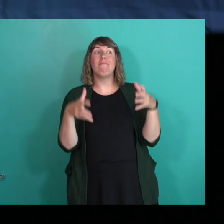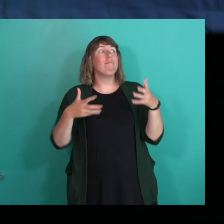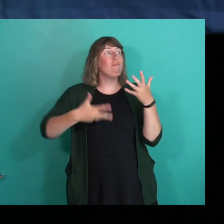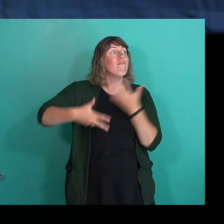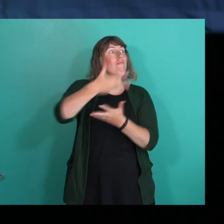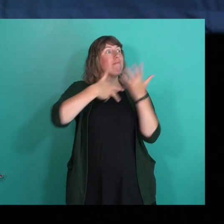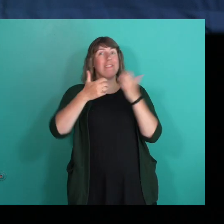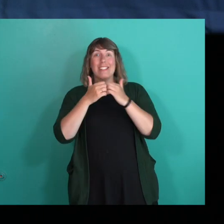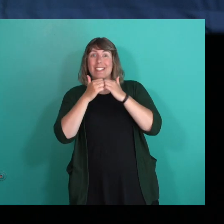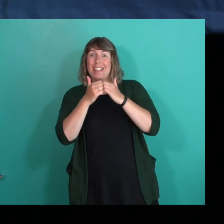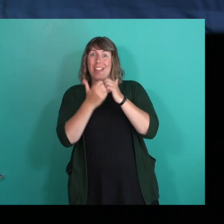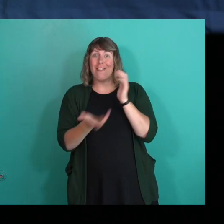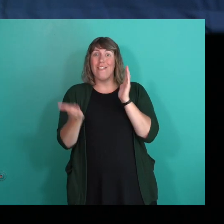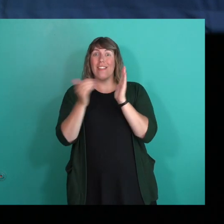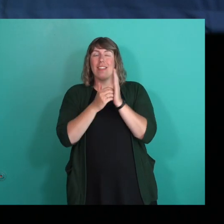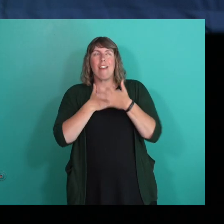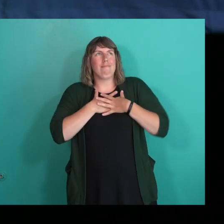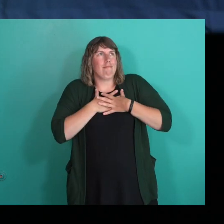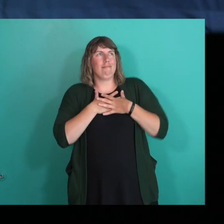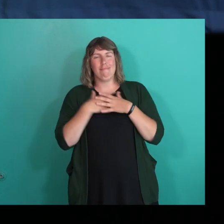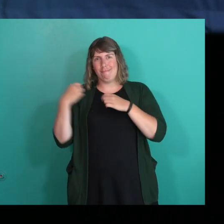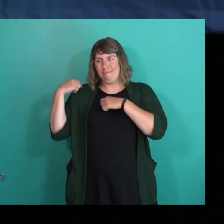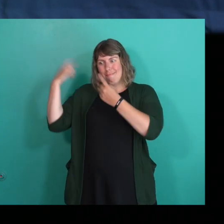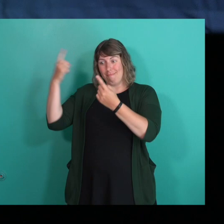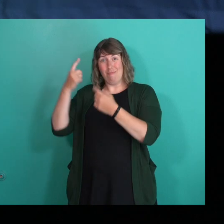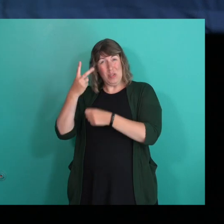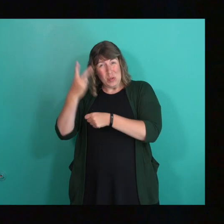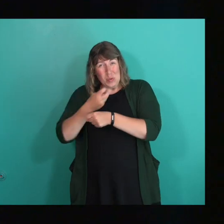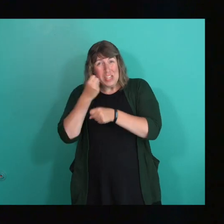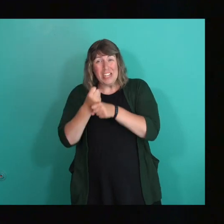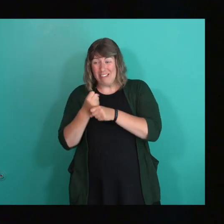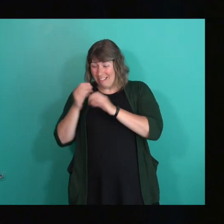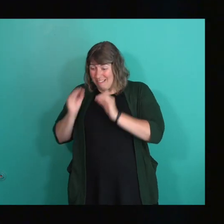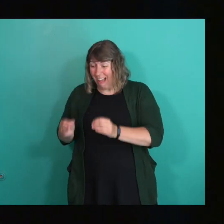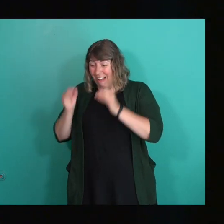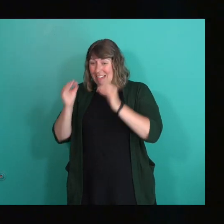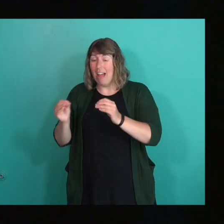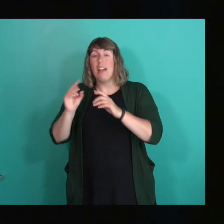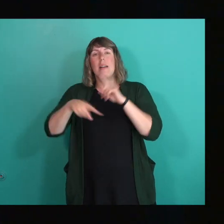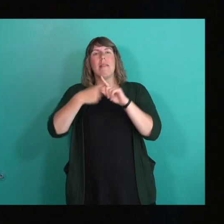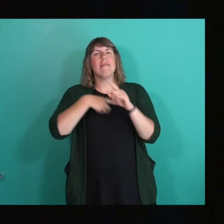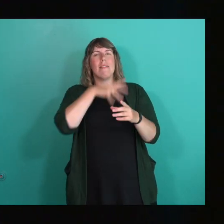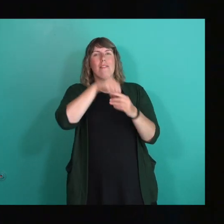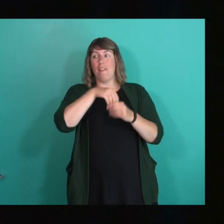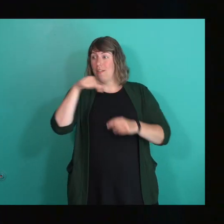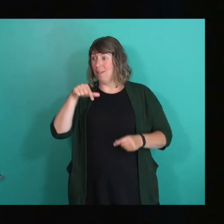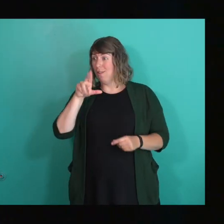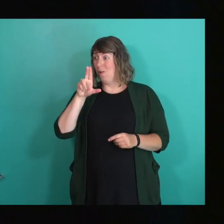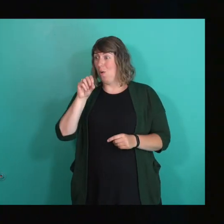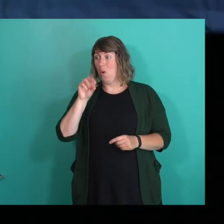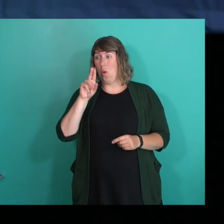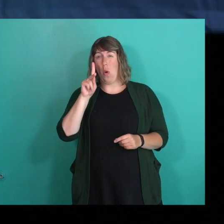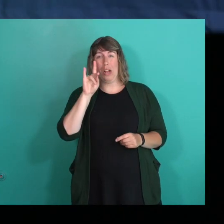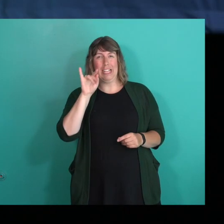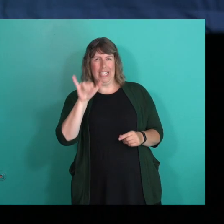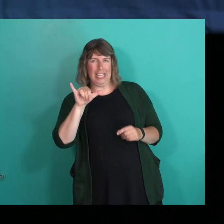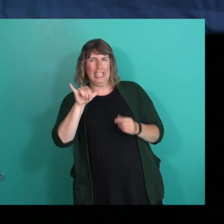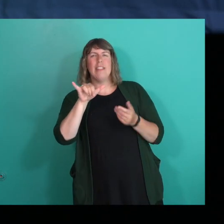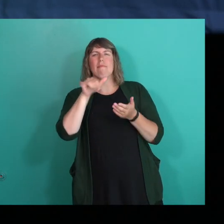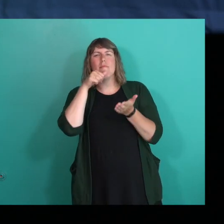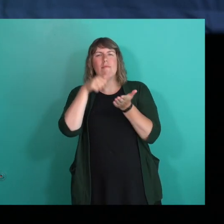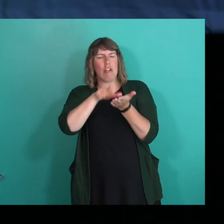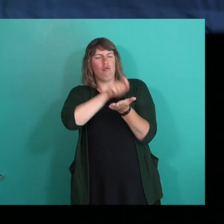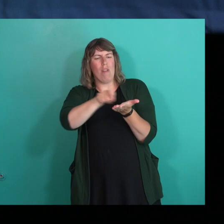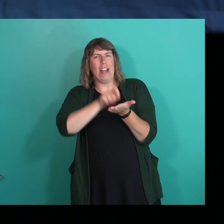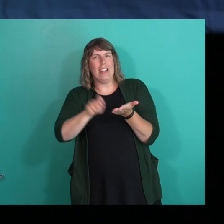of people after such a long time for two years. I'm also a member of Quirky, the Queer Imaging and Writing Collective for Elders.